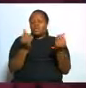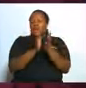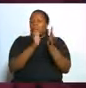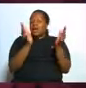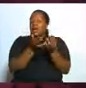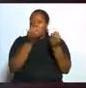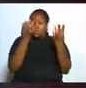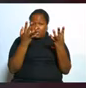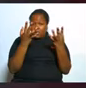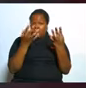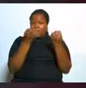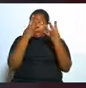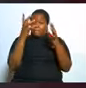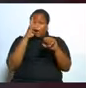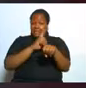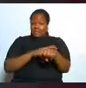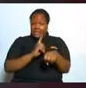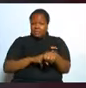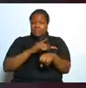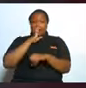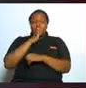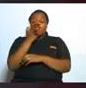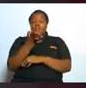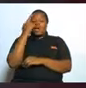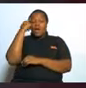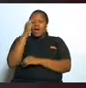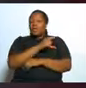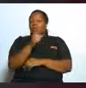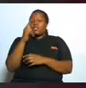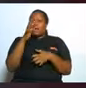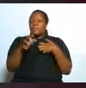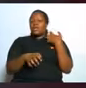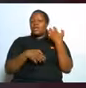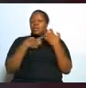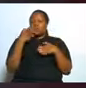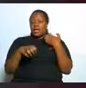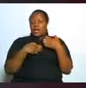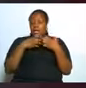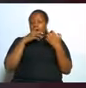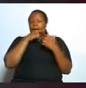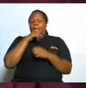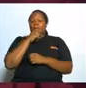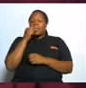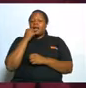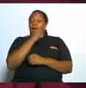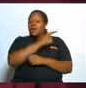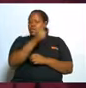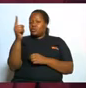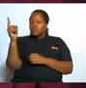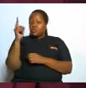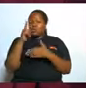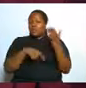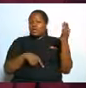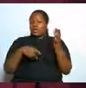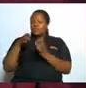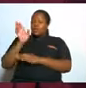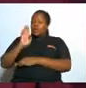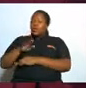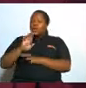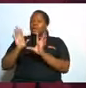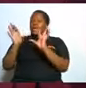most of the time this is about being there for them emotionally man I told you that man